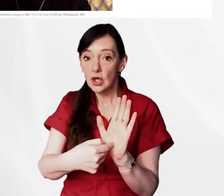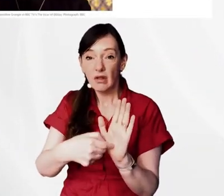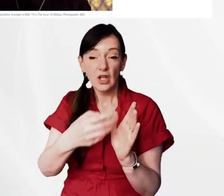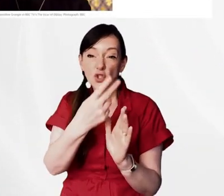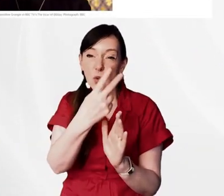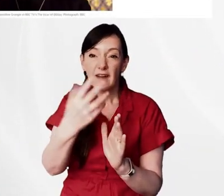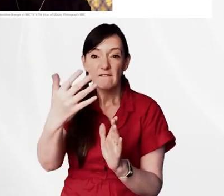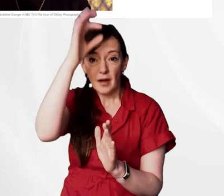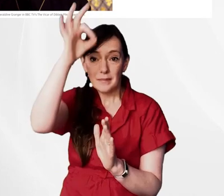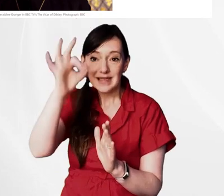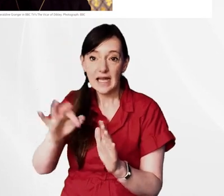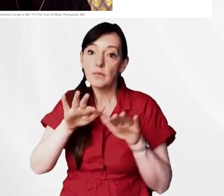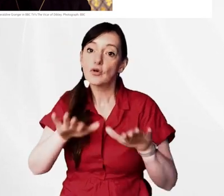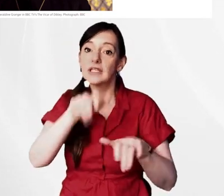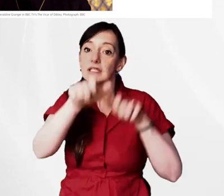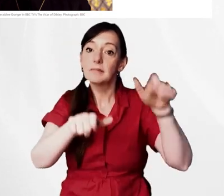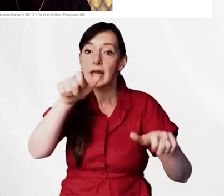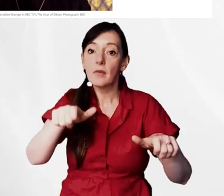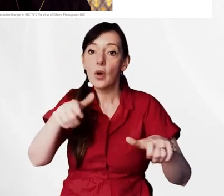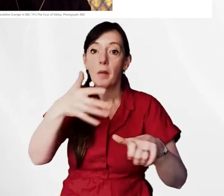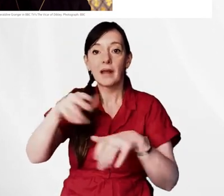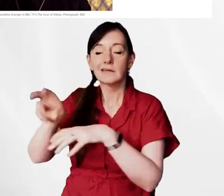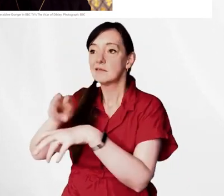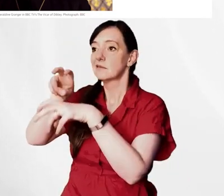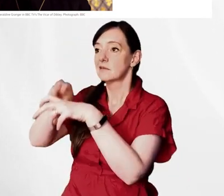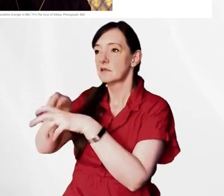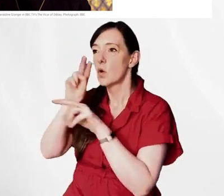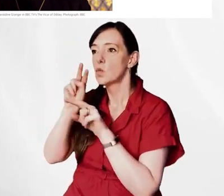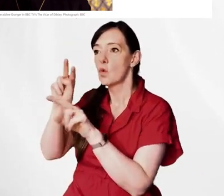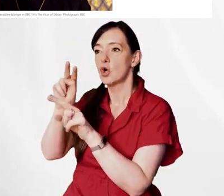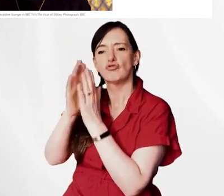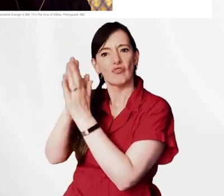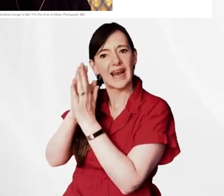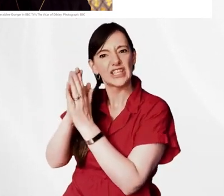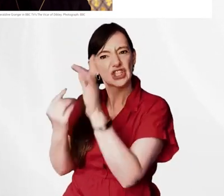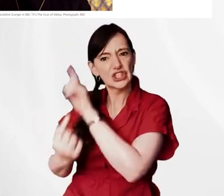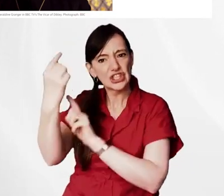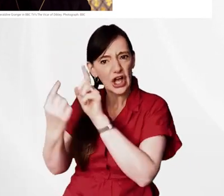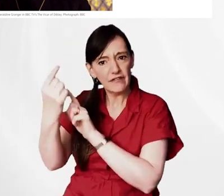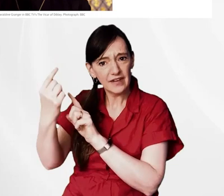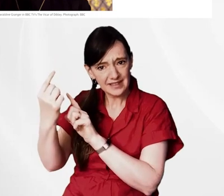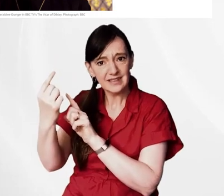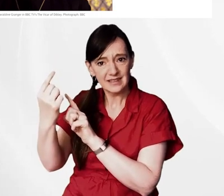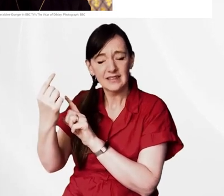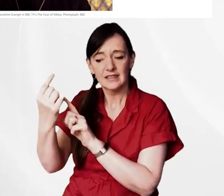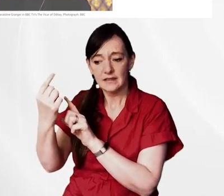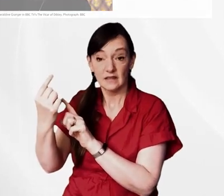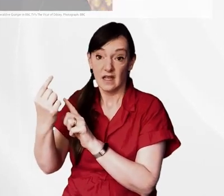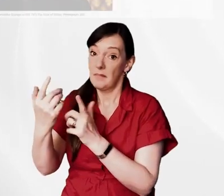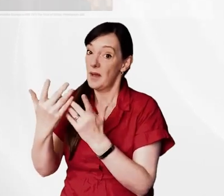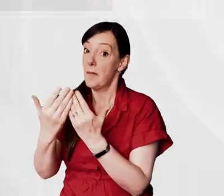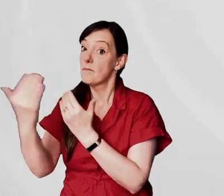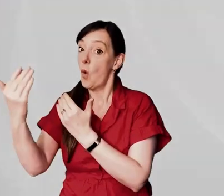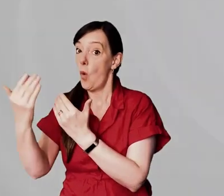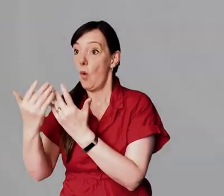brits had watched a religious service or event online since lockdown began that's a figure that rises to 33 one in